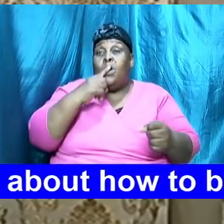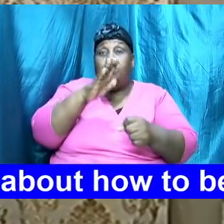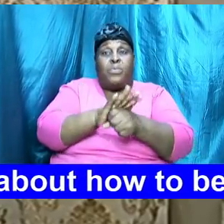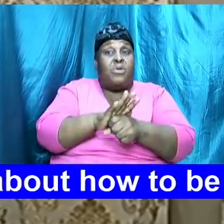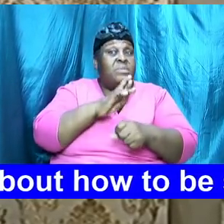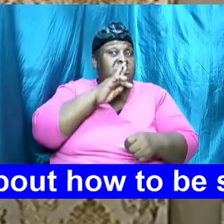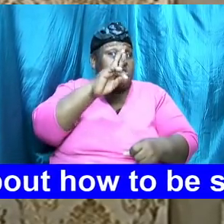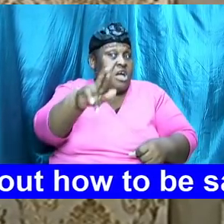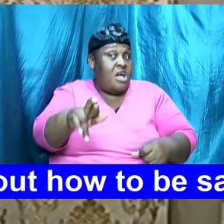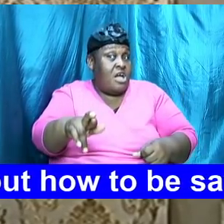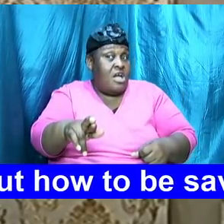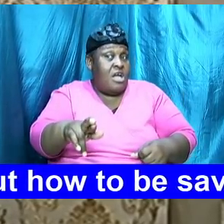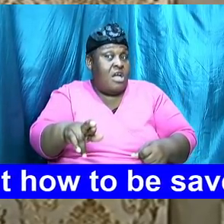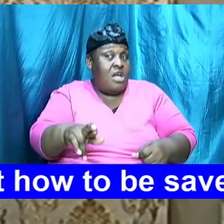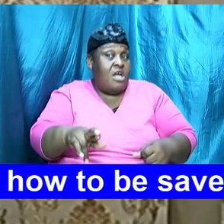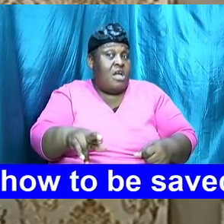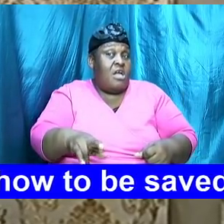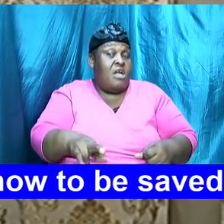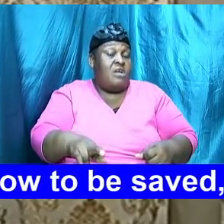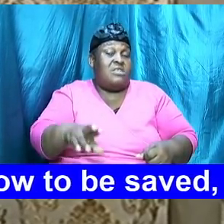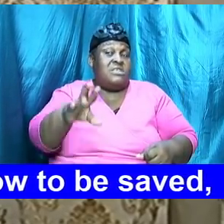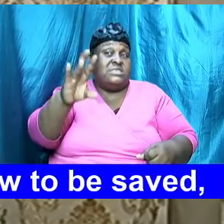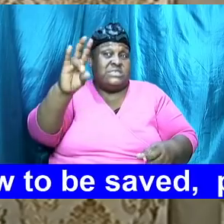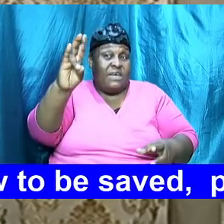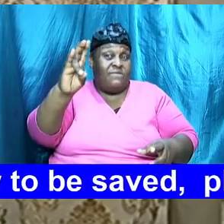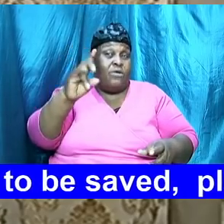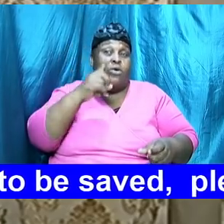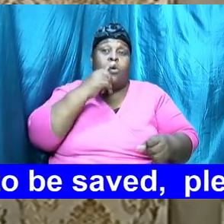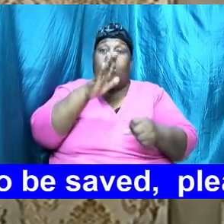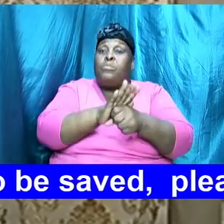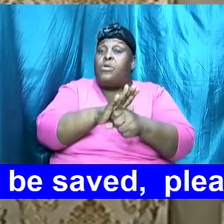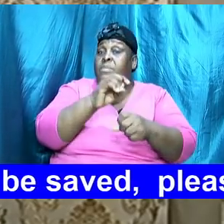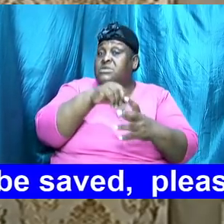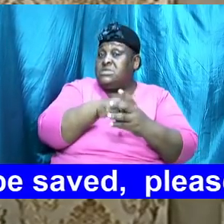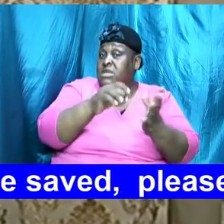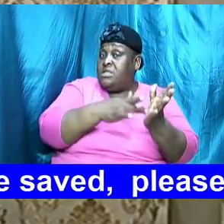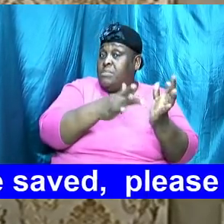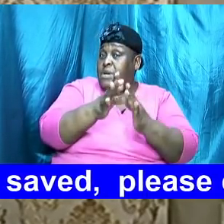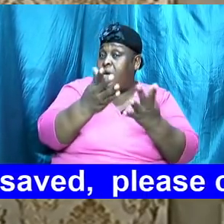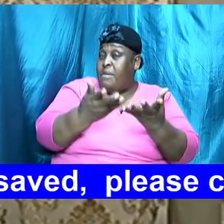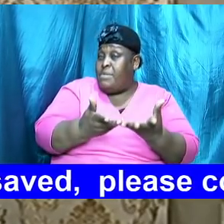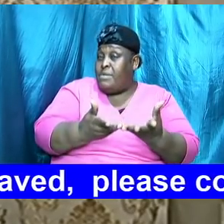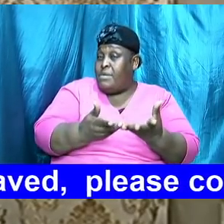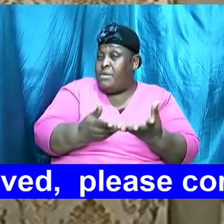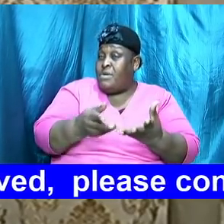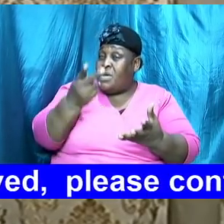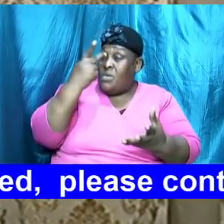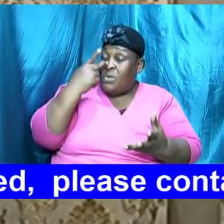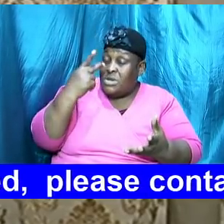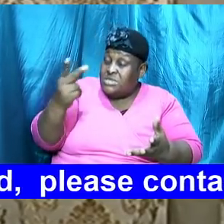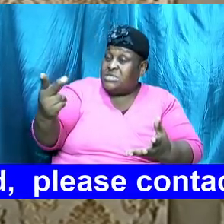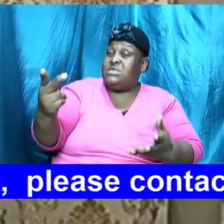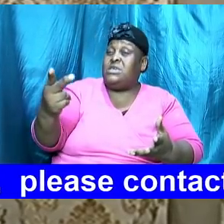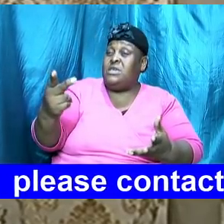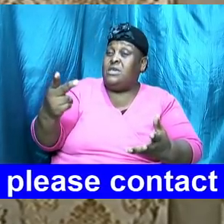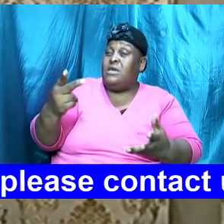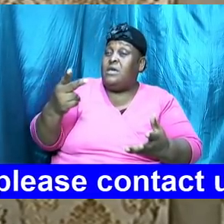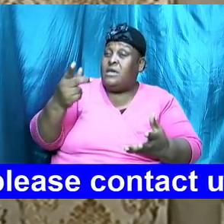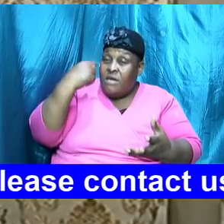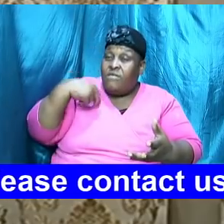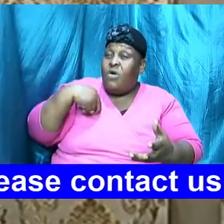about seven covenants in the Bible and we are going to see the implications and then us now making a covenant